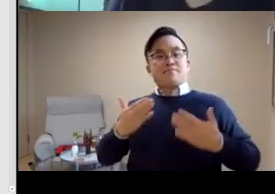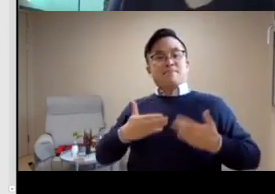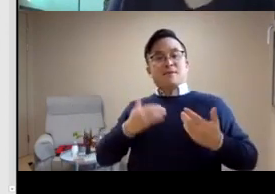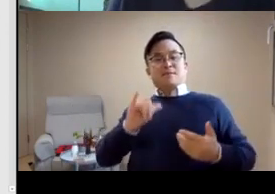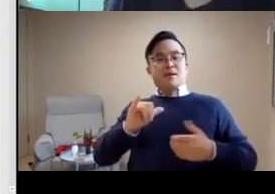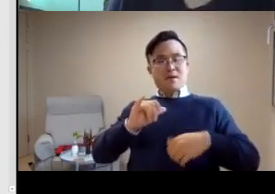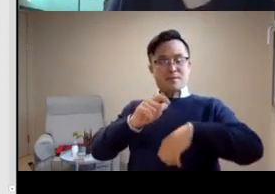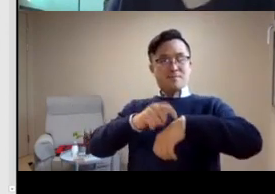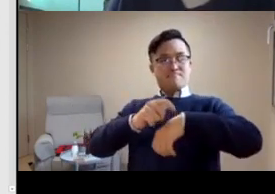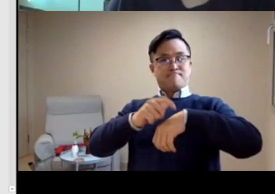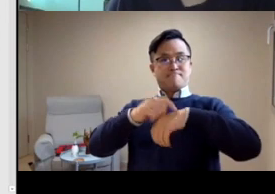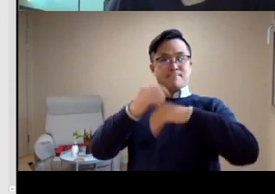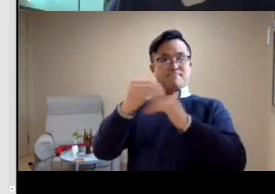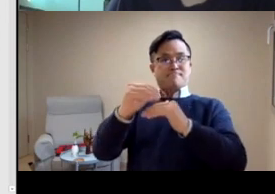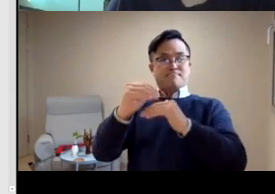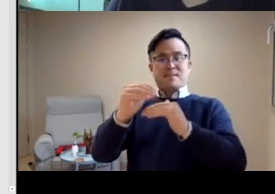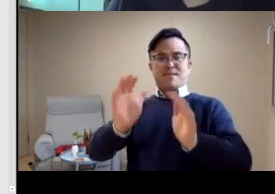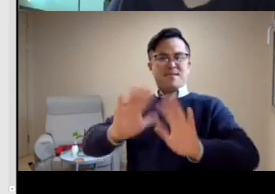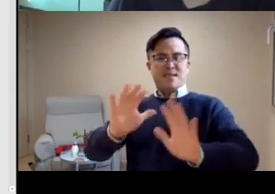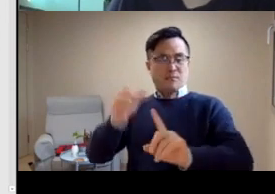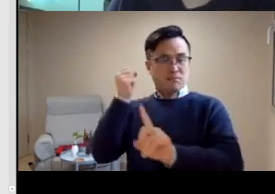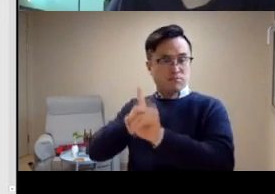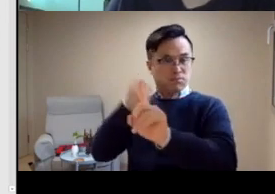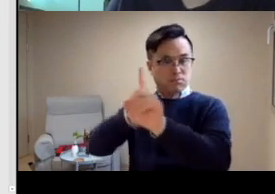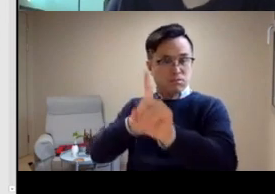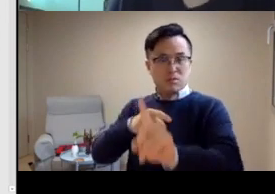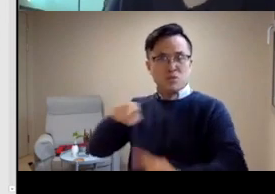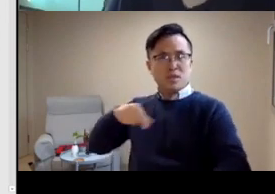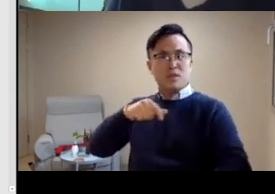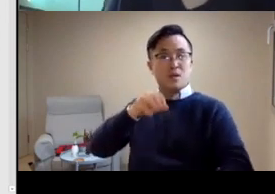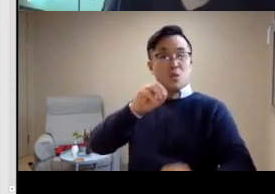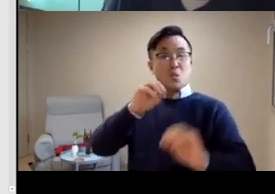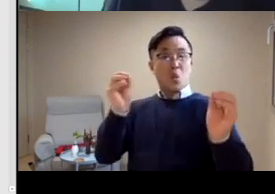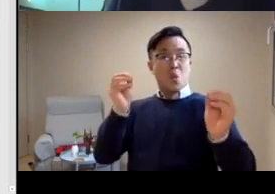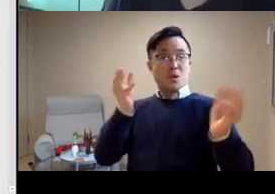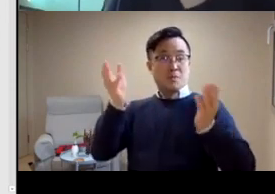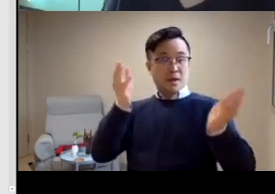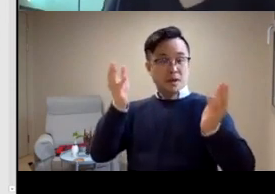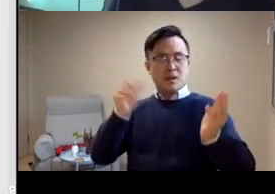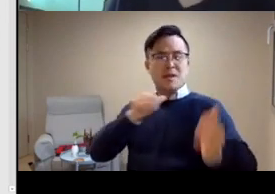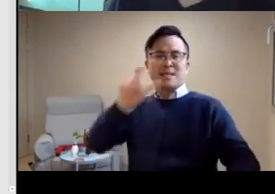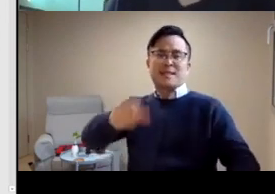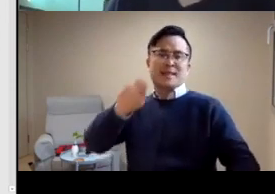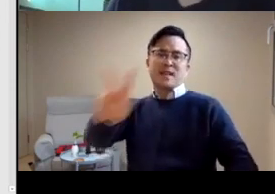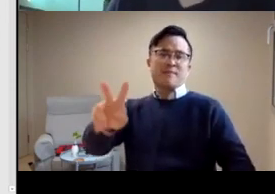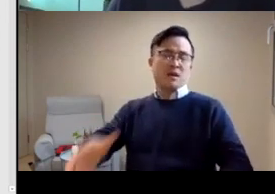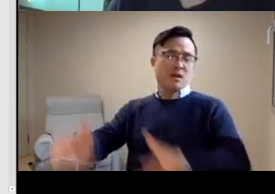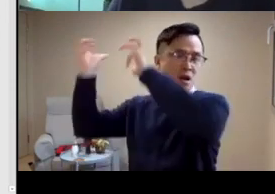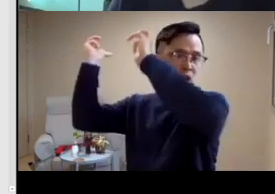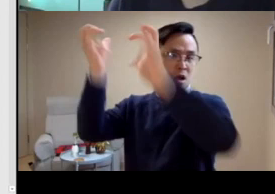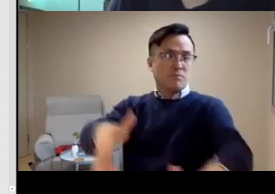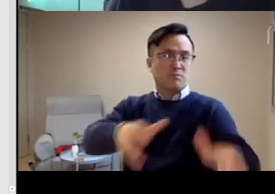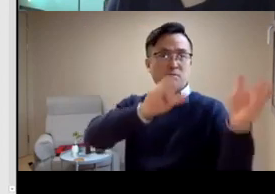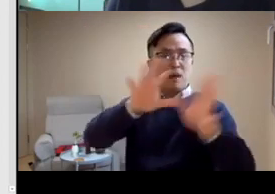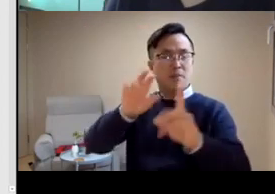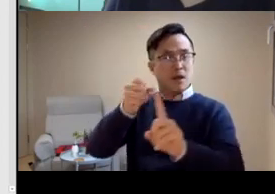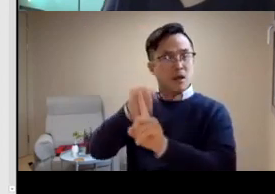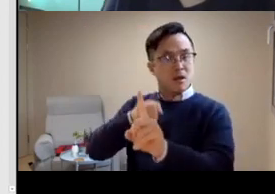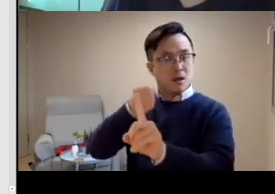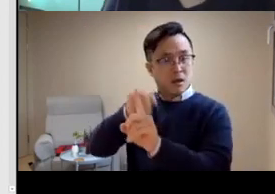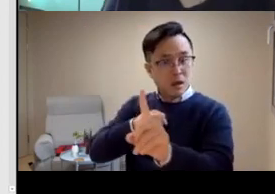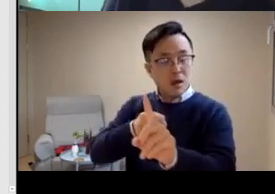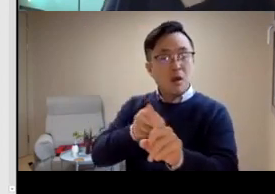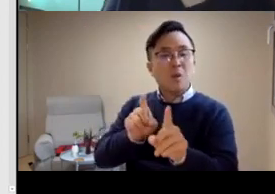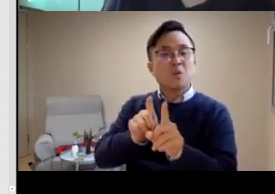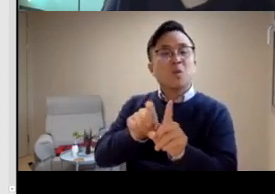protest in Korea. At television, we throw it away because what's used to television if we can't have captions? We